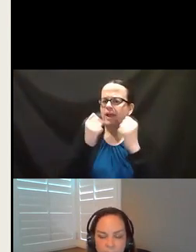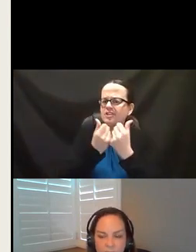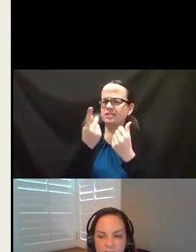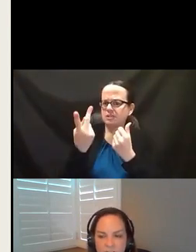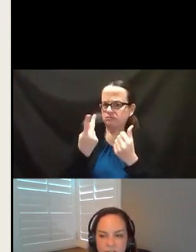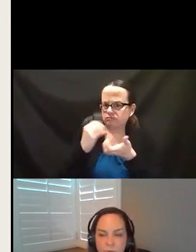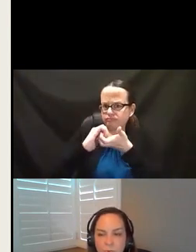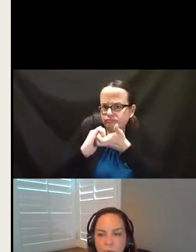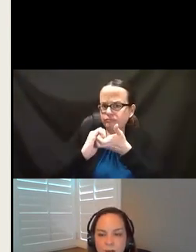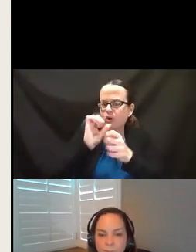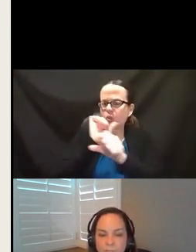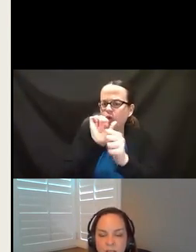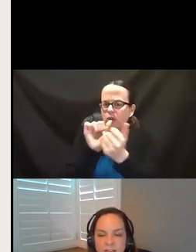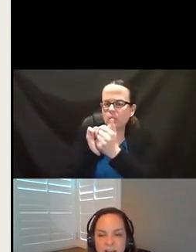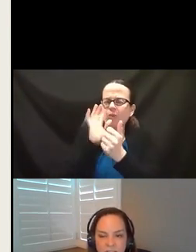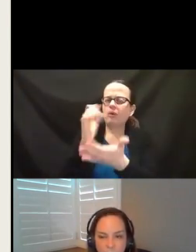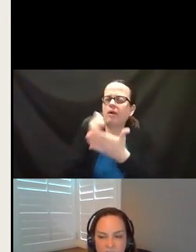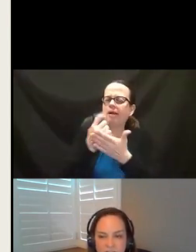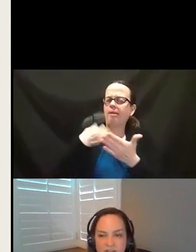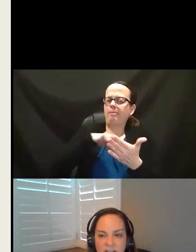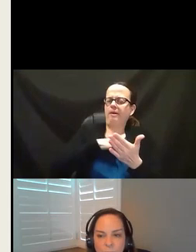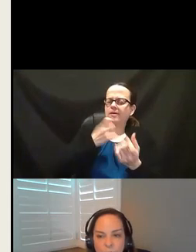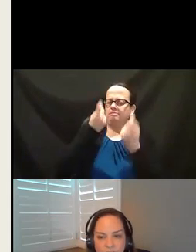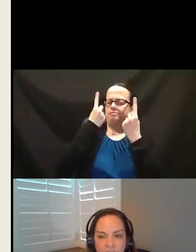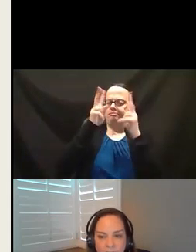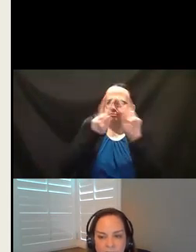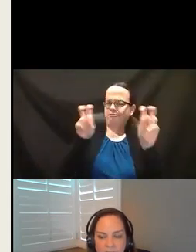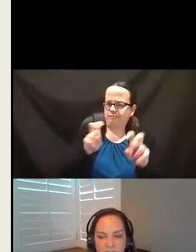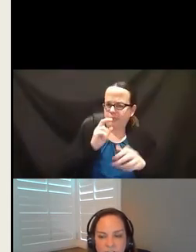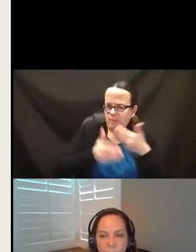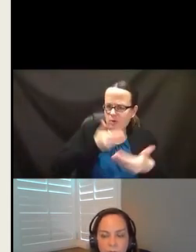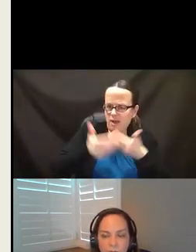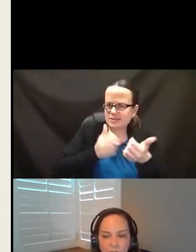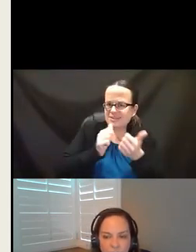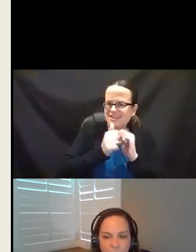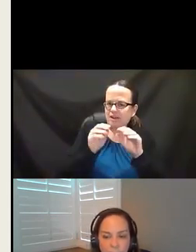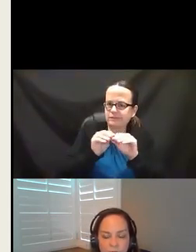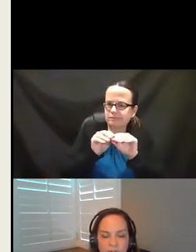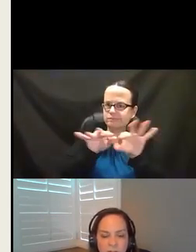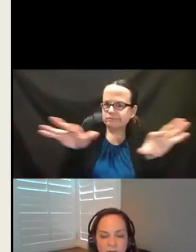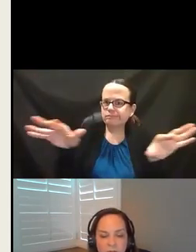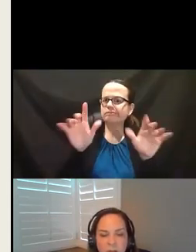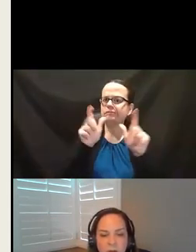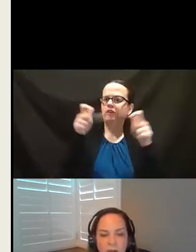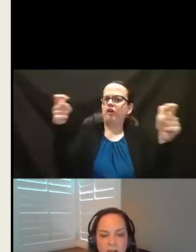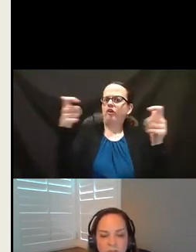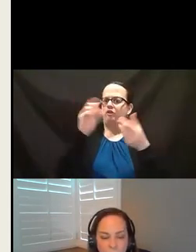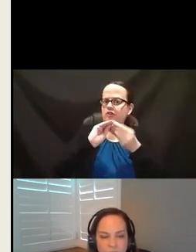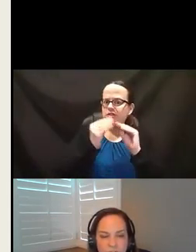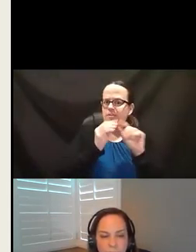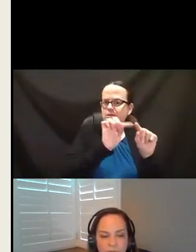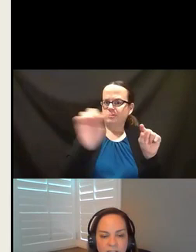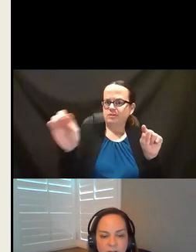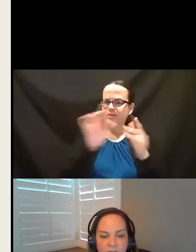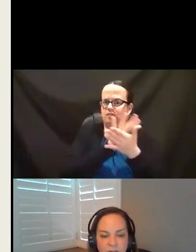this will help us to take the process and move it out into larger numbers of school